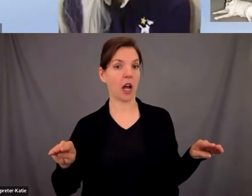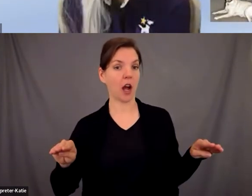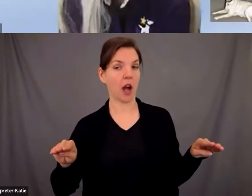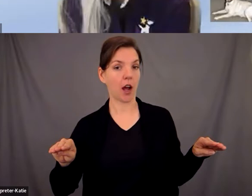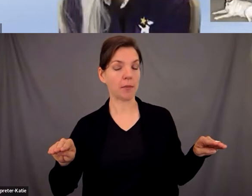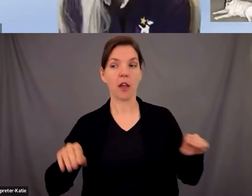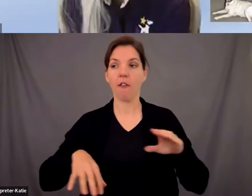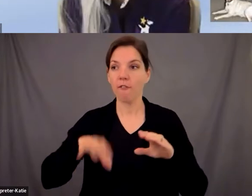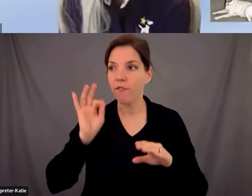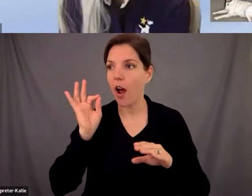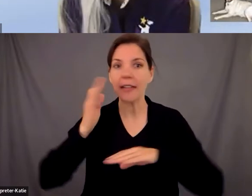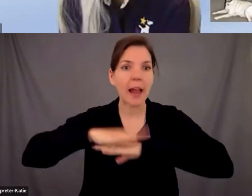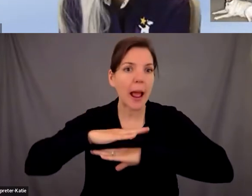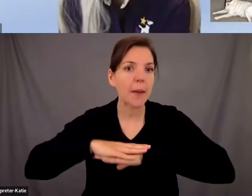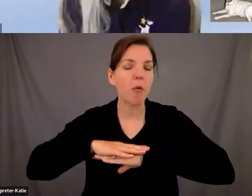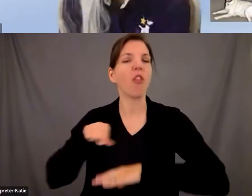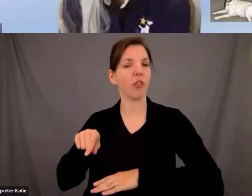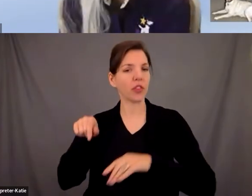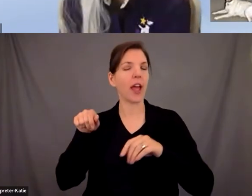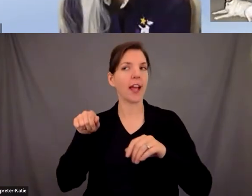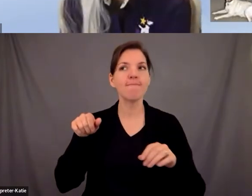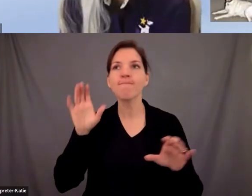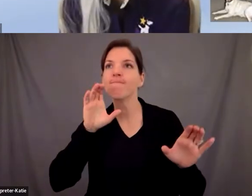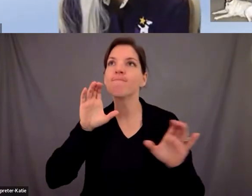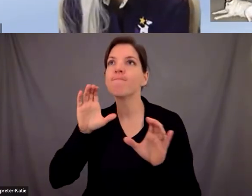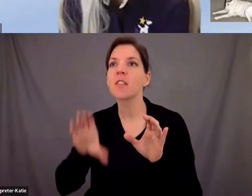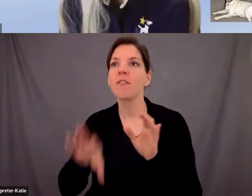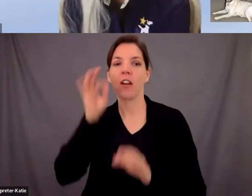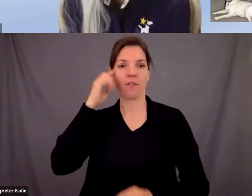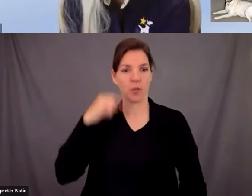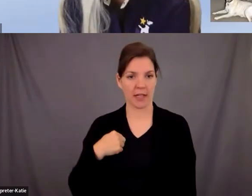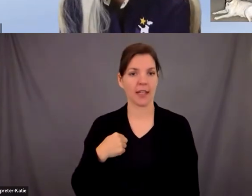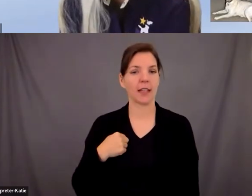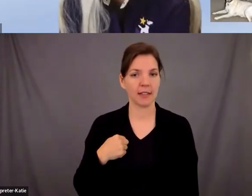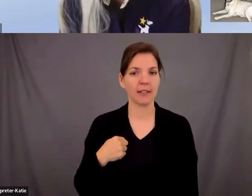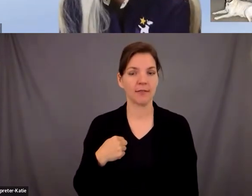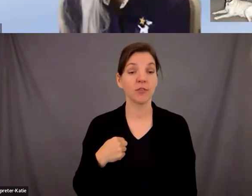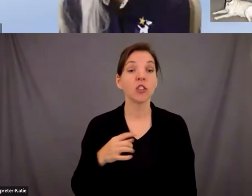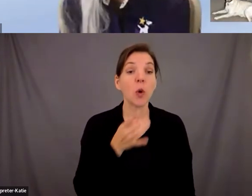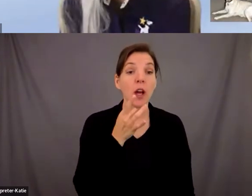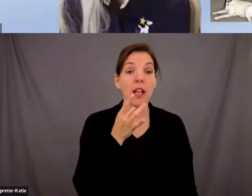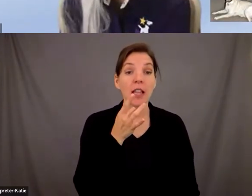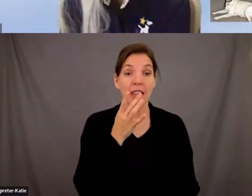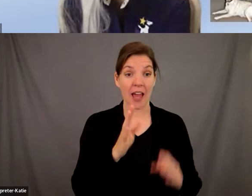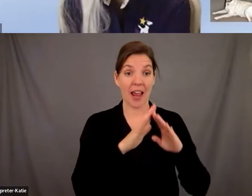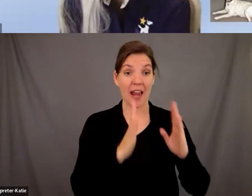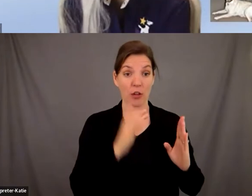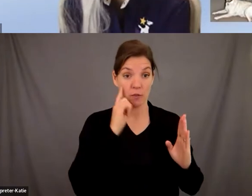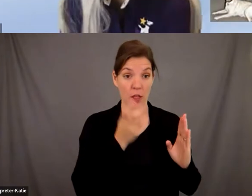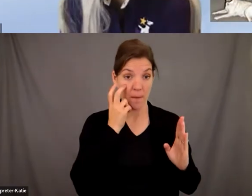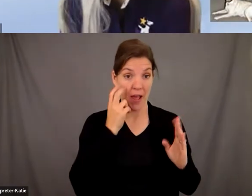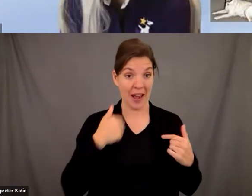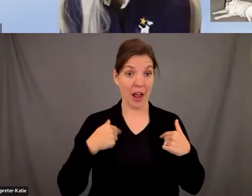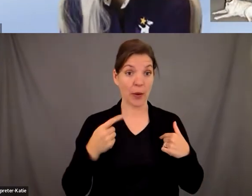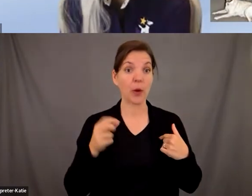duper efficient um now i so with with the lighthouse for the blind i travel to different places